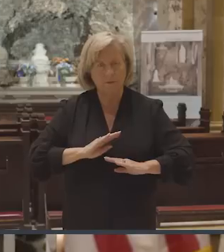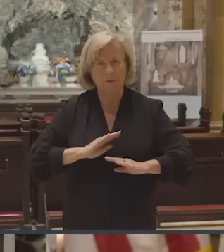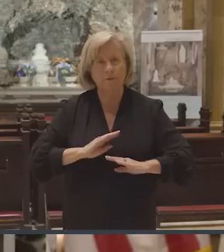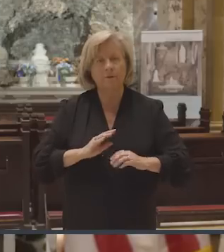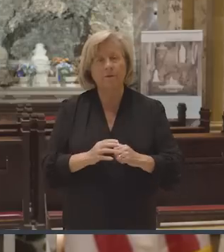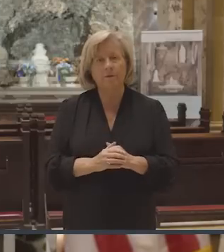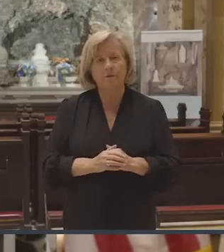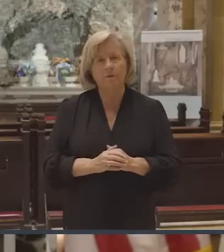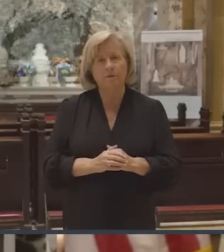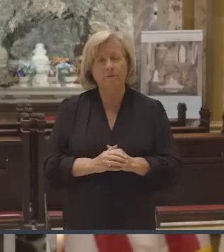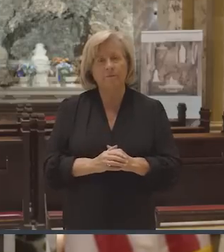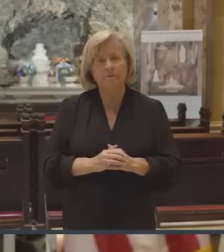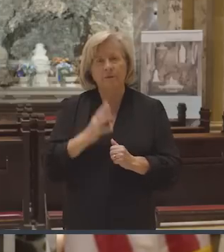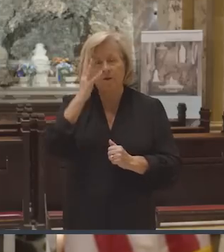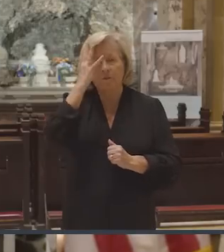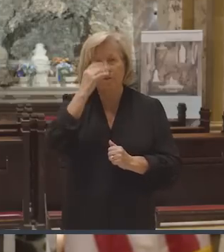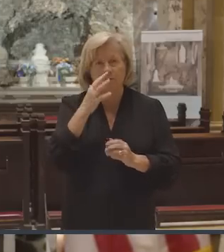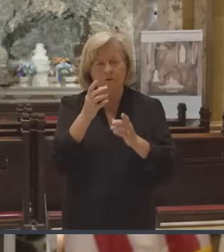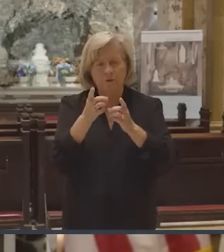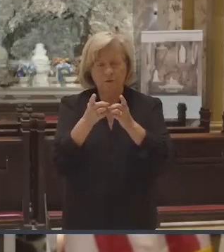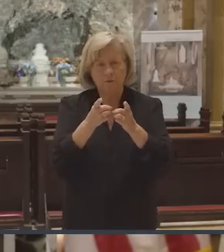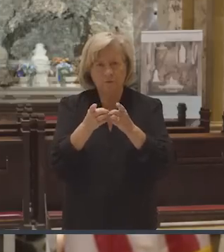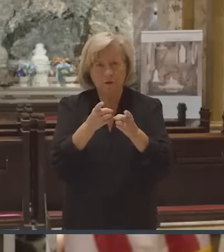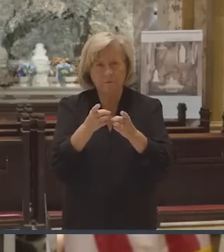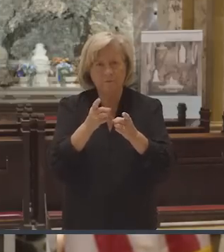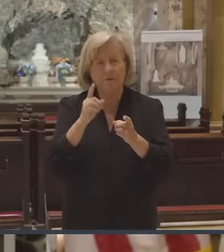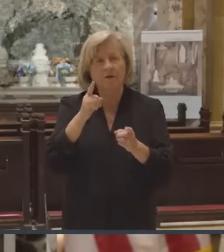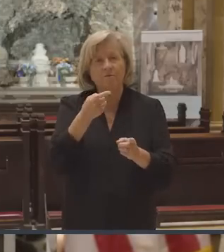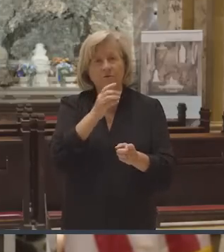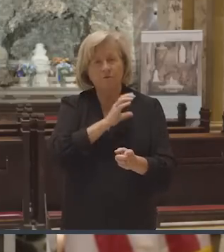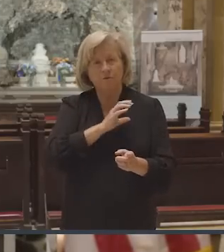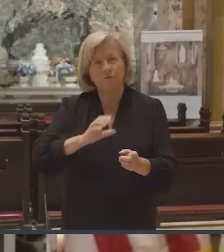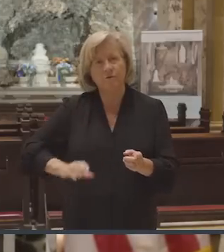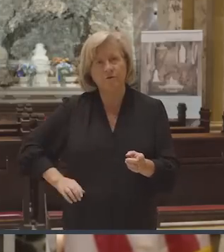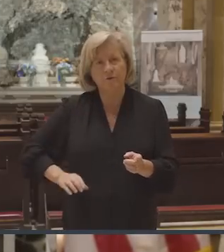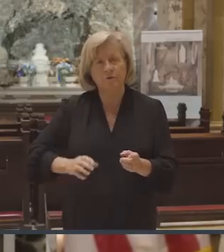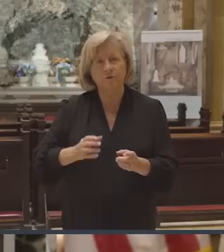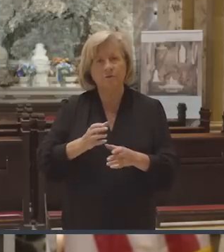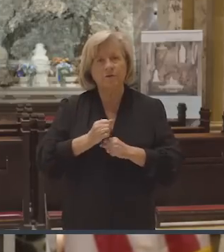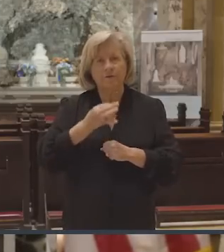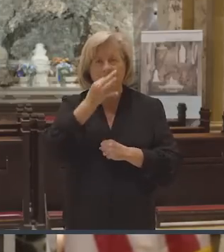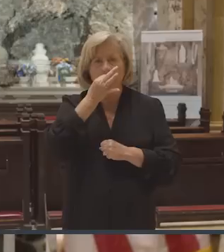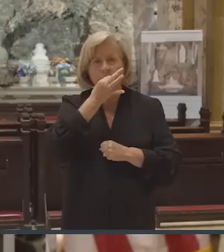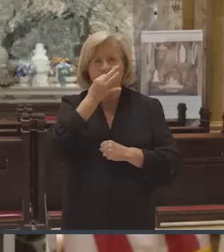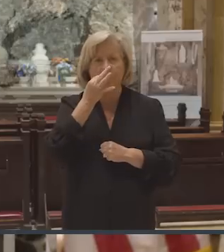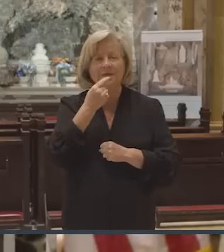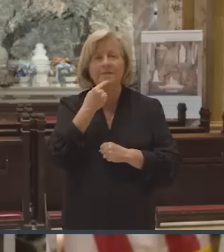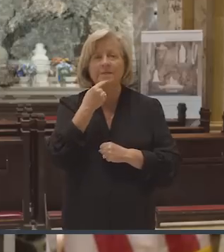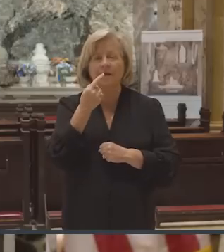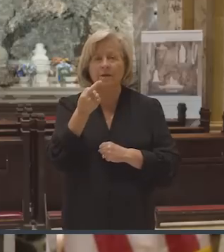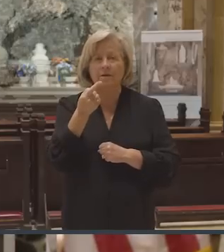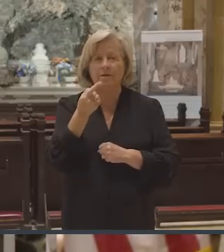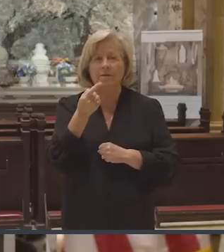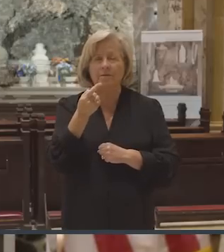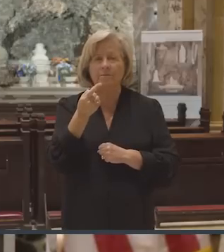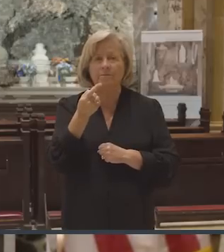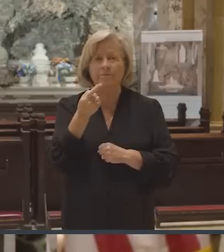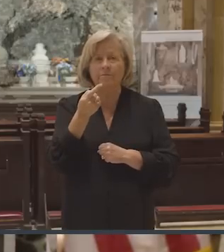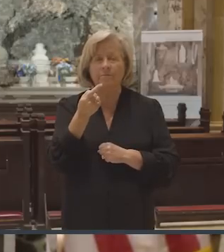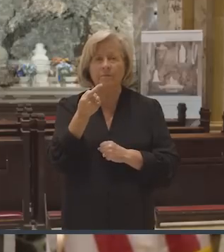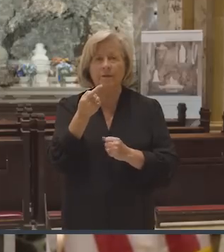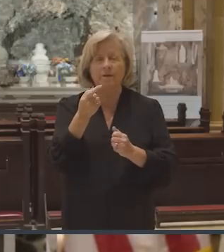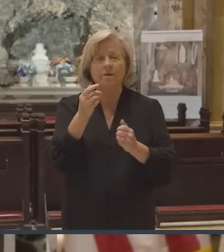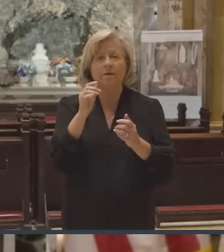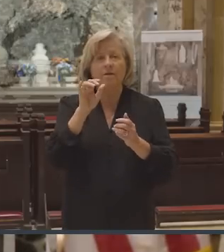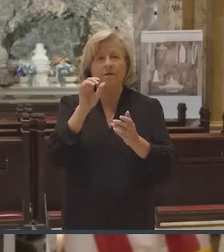of Jerusalem, beautifully described how the first Christians received communion, saying that they made their hands like a